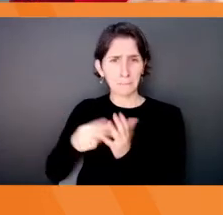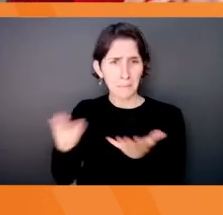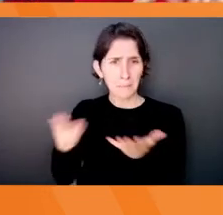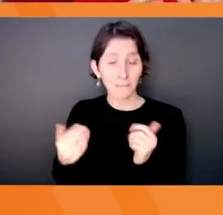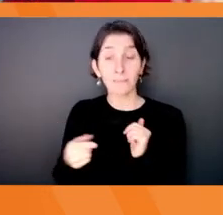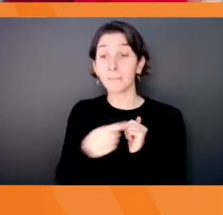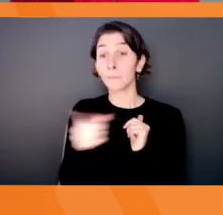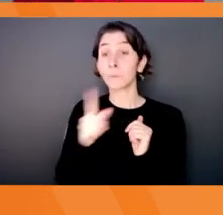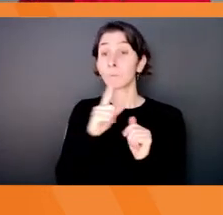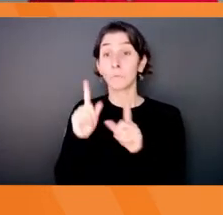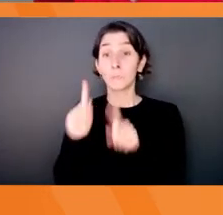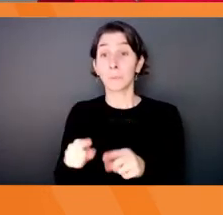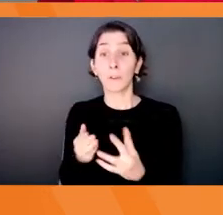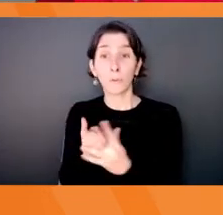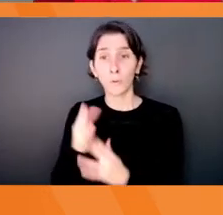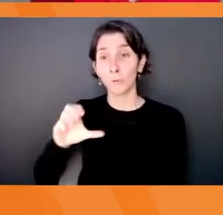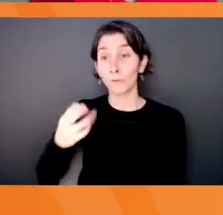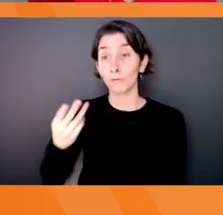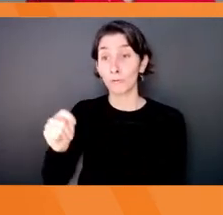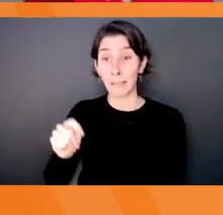word means. What is innovation to you?